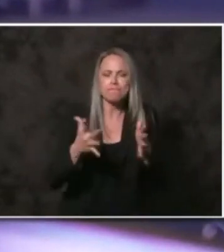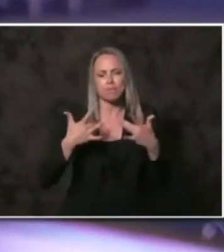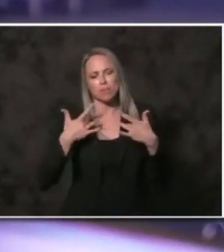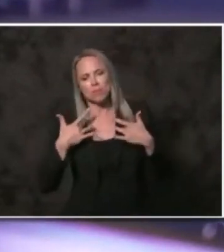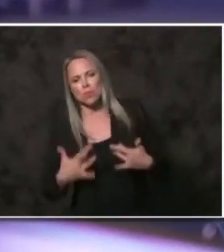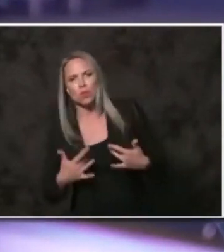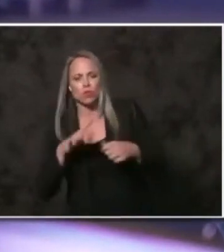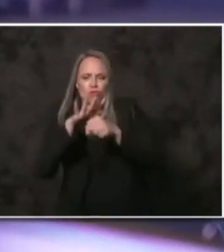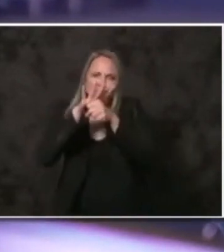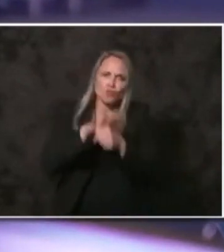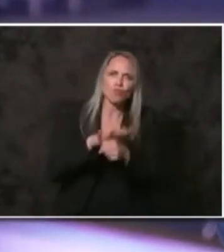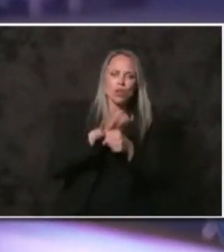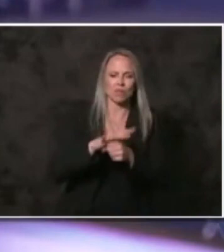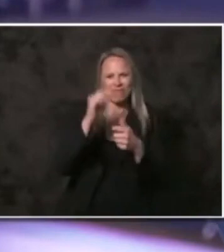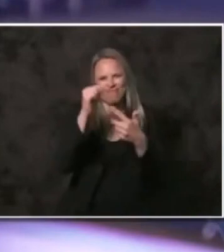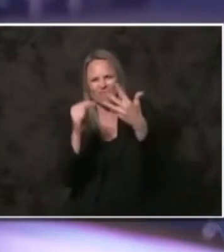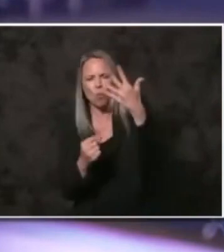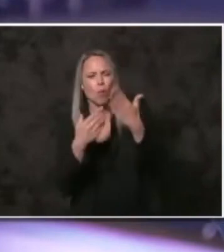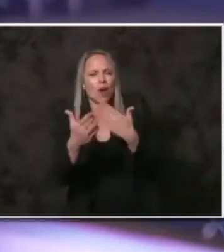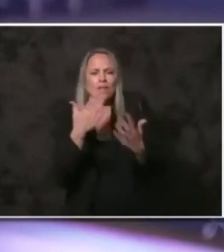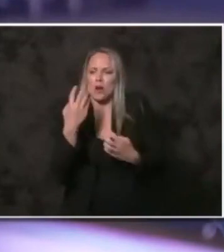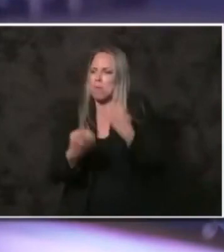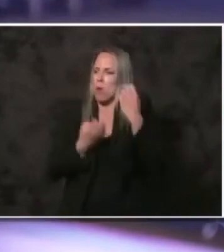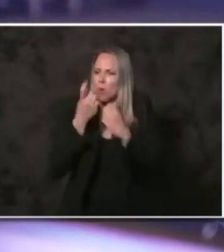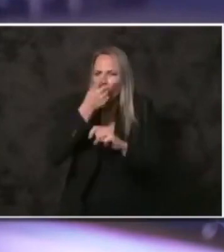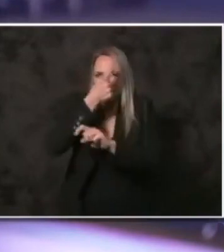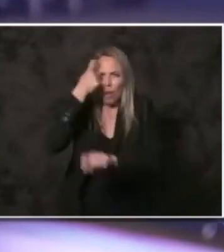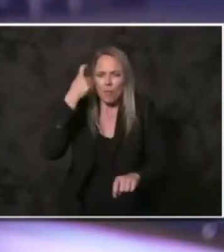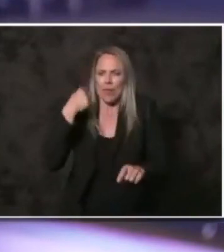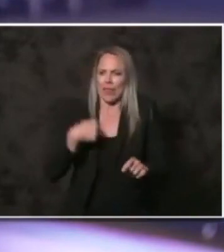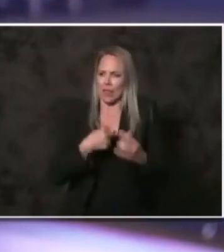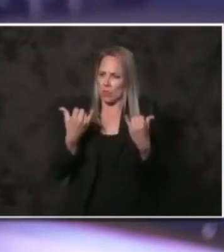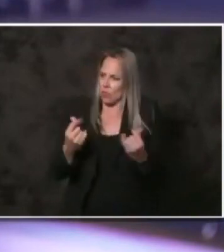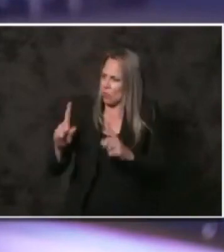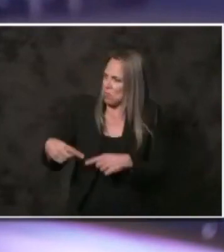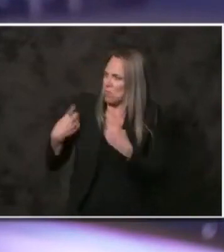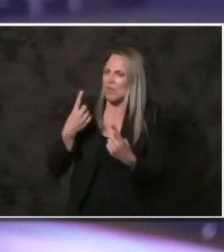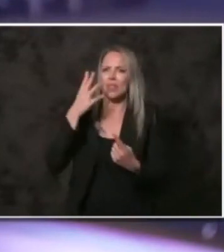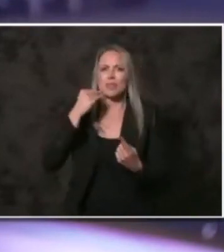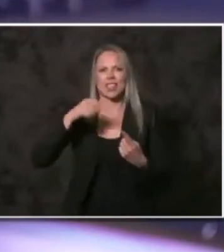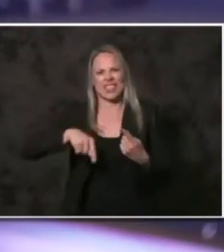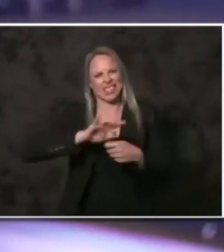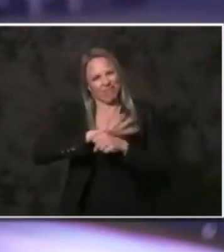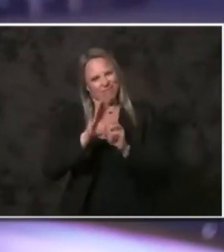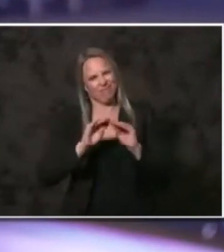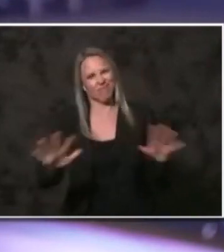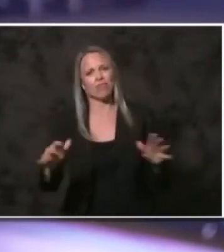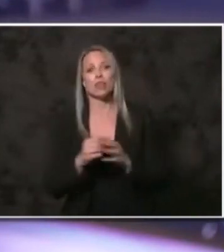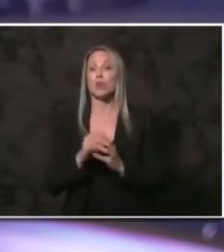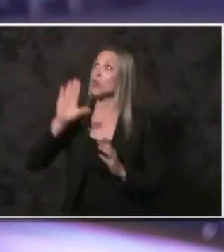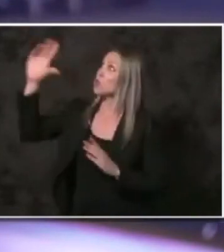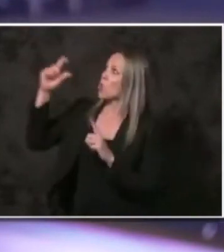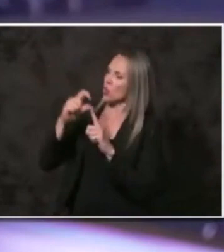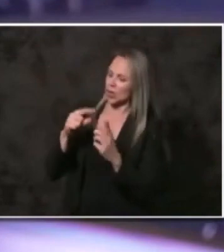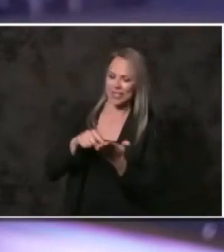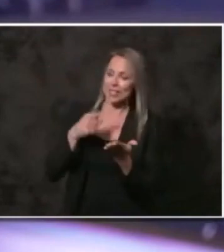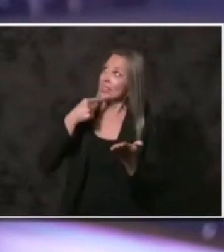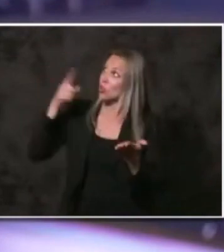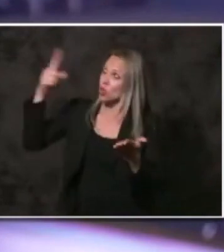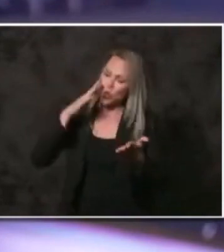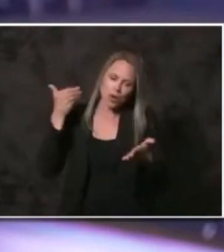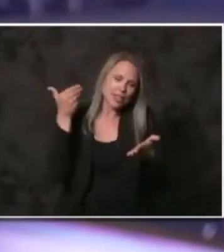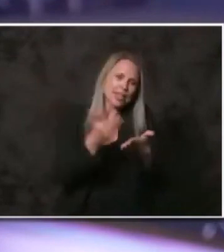stress, or any other emotional trauma caused by these trying times. Your word says that you are near the brokenhearted,